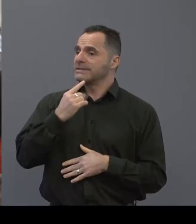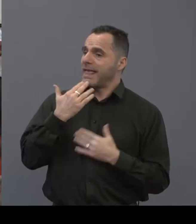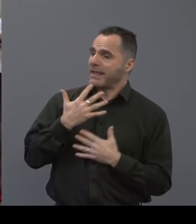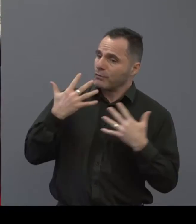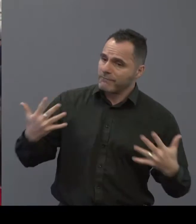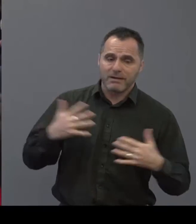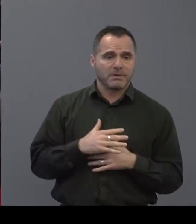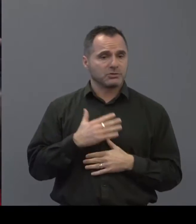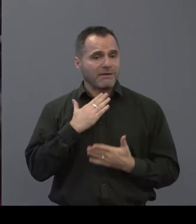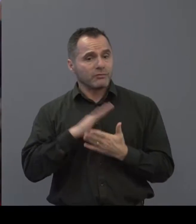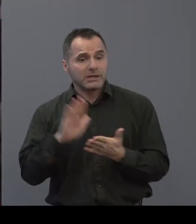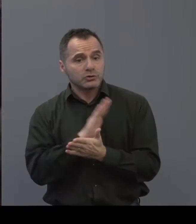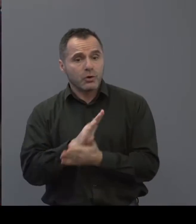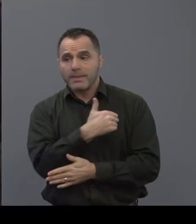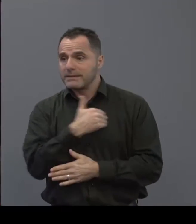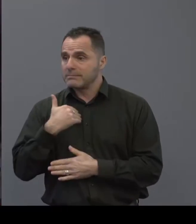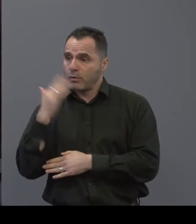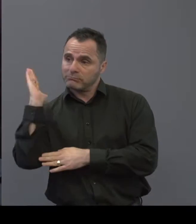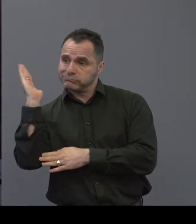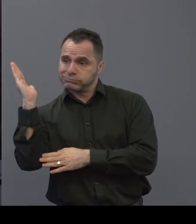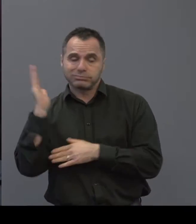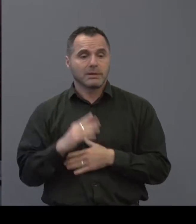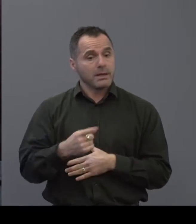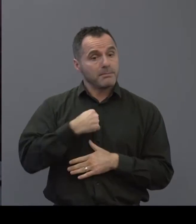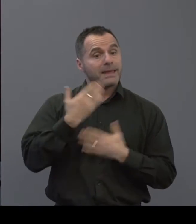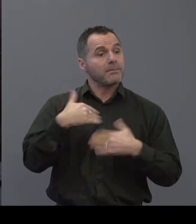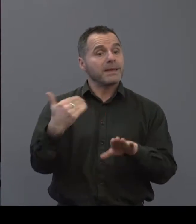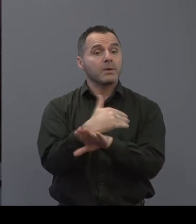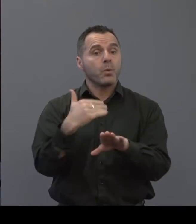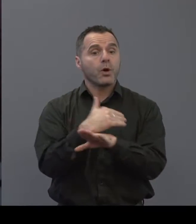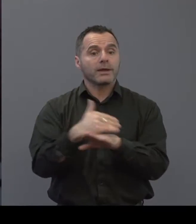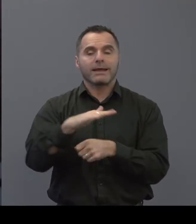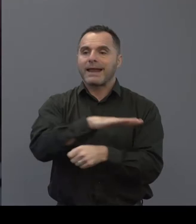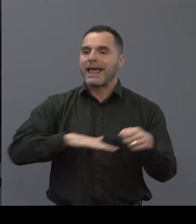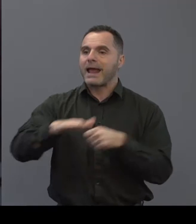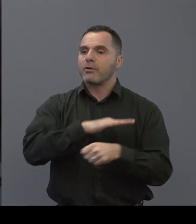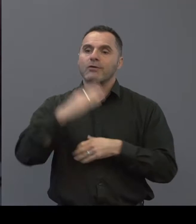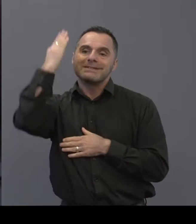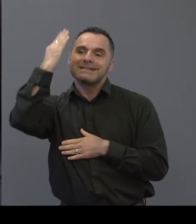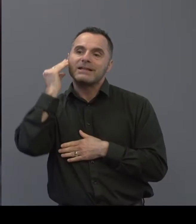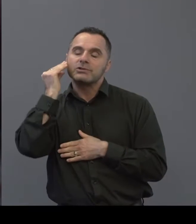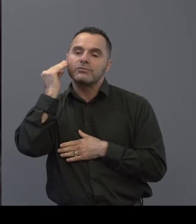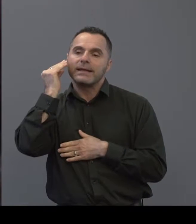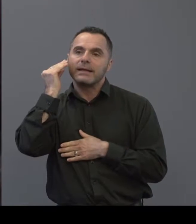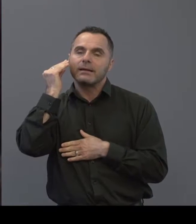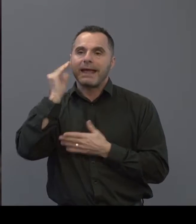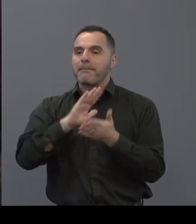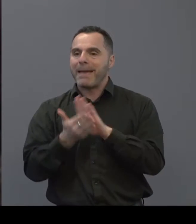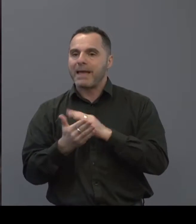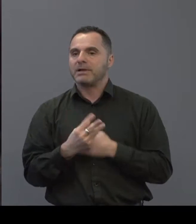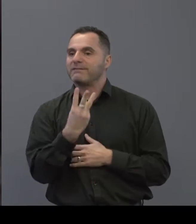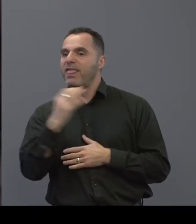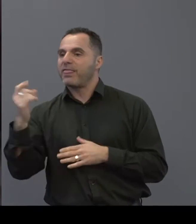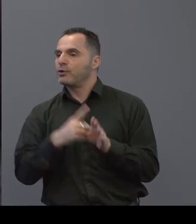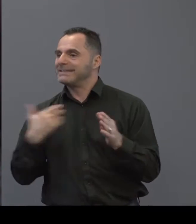much i very much enjoyed this morning um i have worked in the field of sensory impairment for 30 years now um i